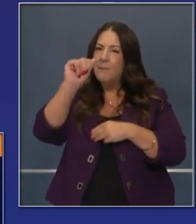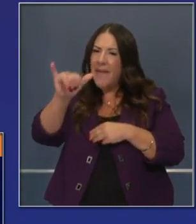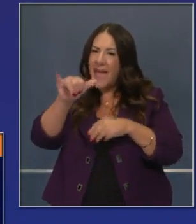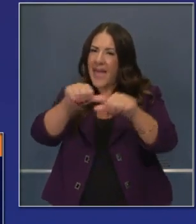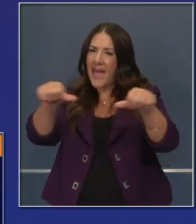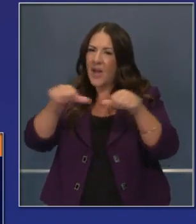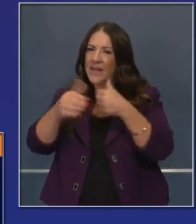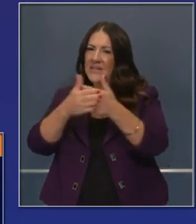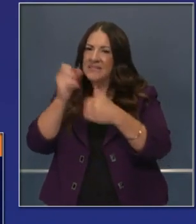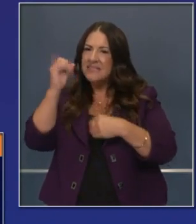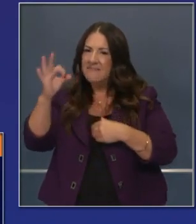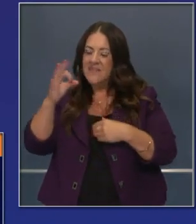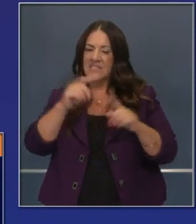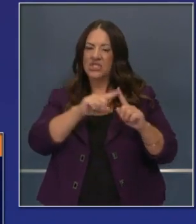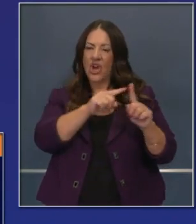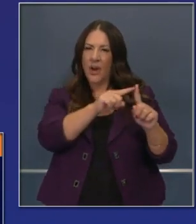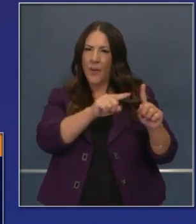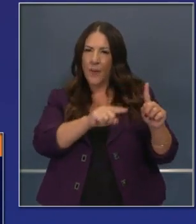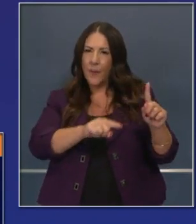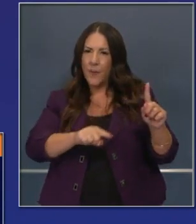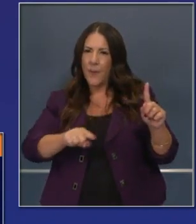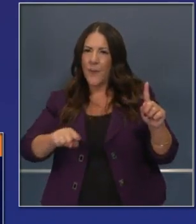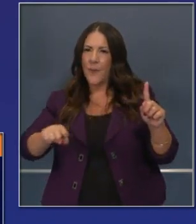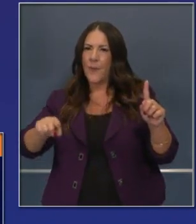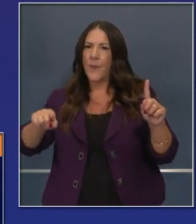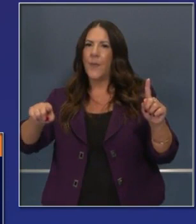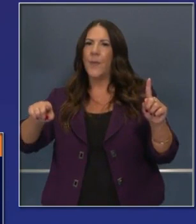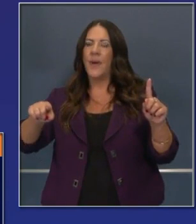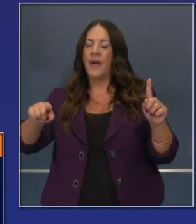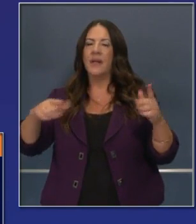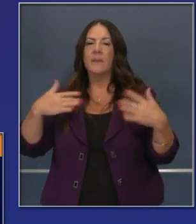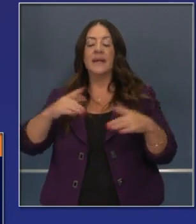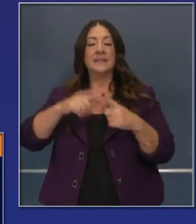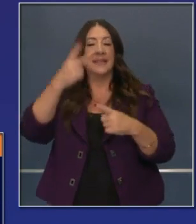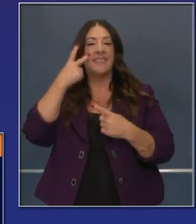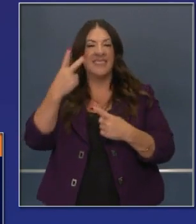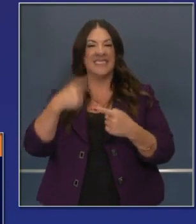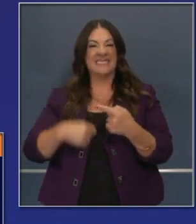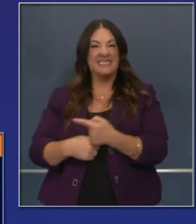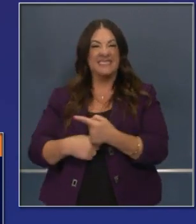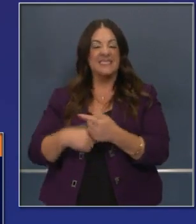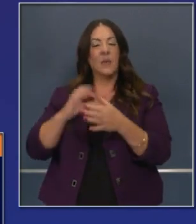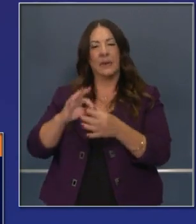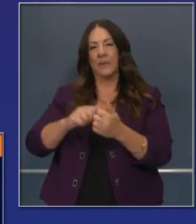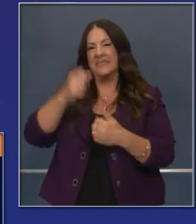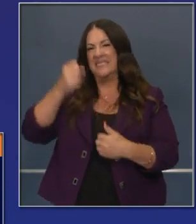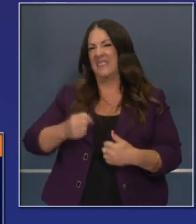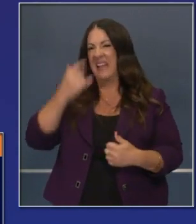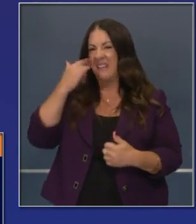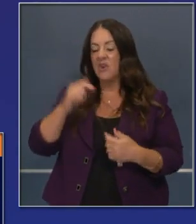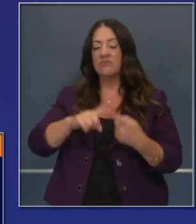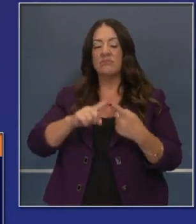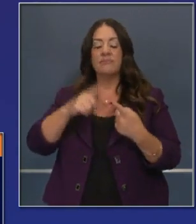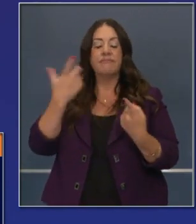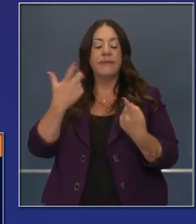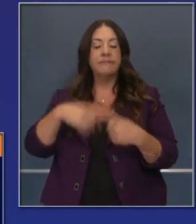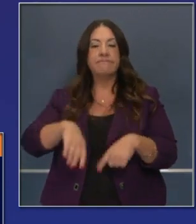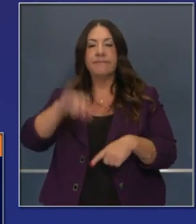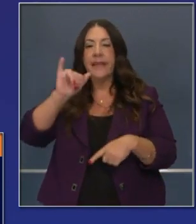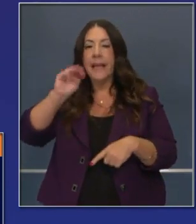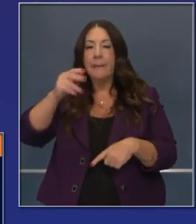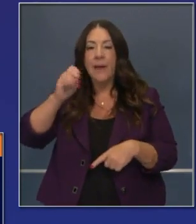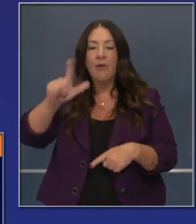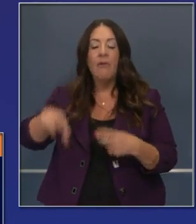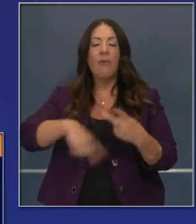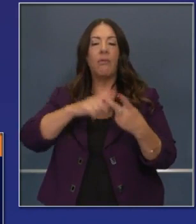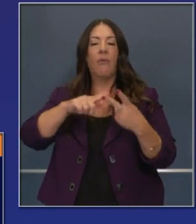.95. You can see here in the lower part of Southern California, and this is around Imperial, Orange, Riverside counties, elsewhere,